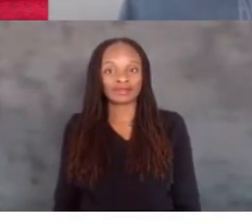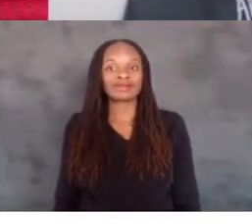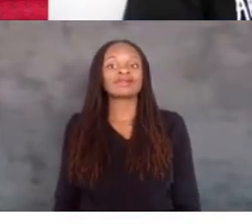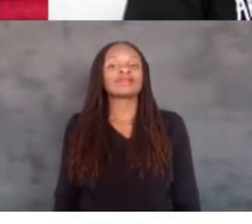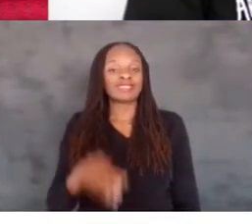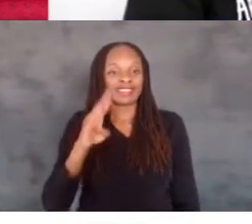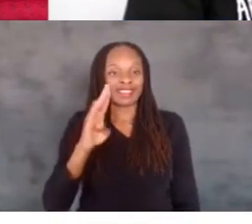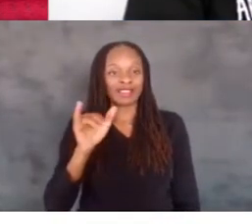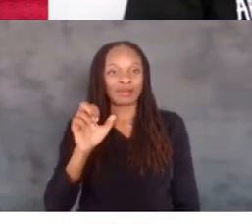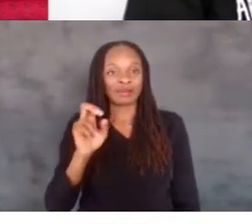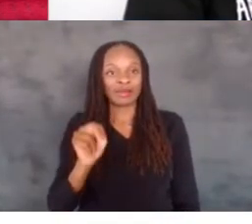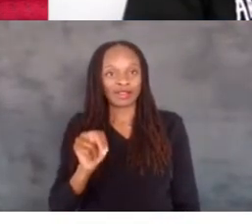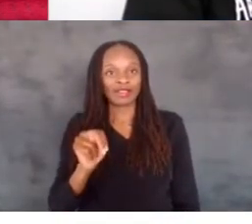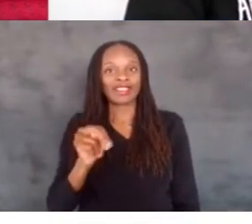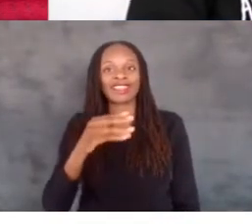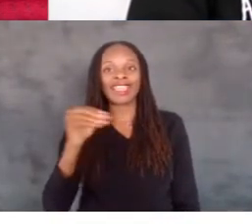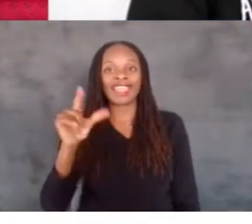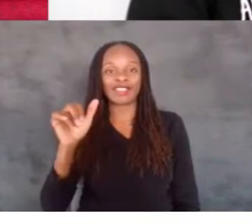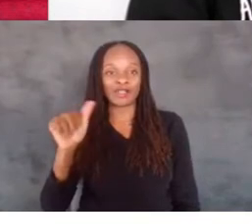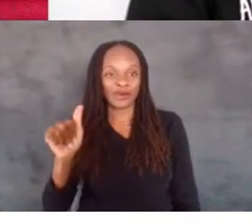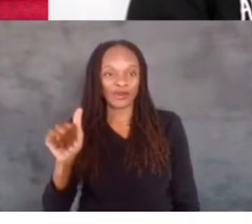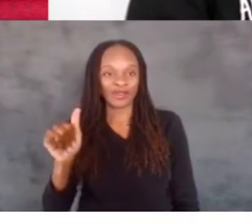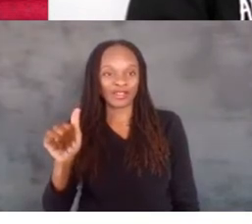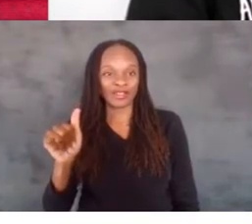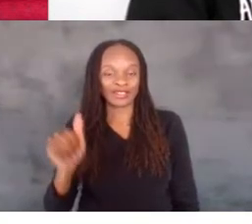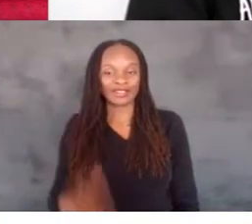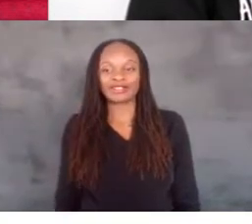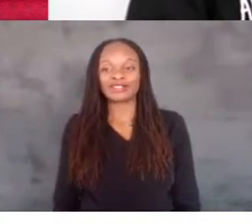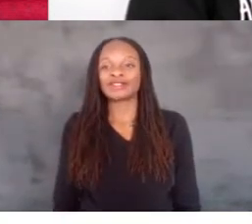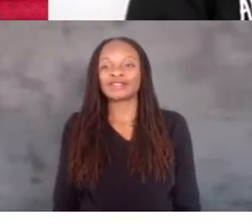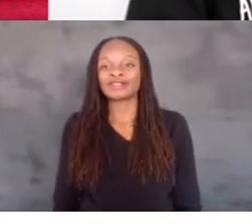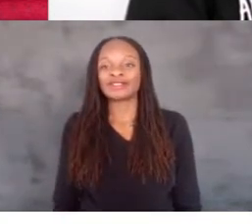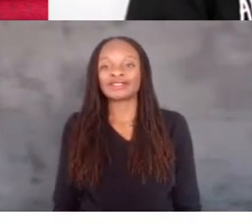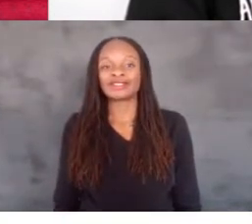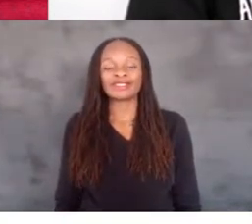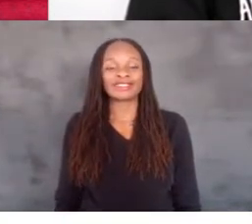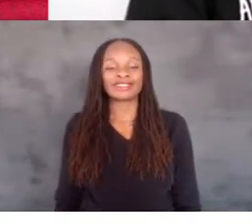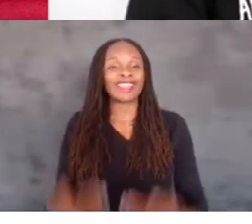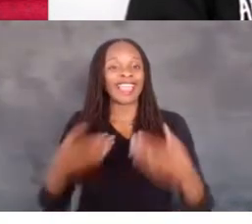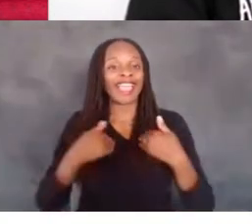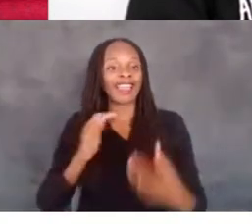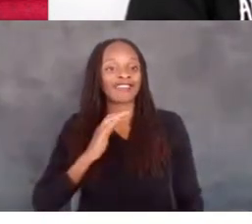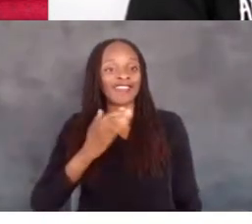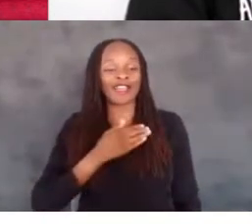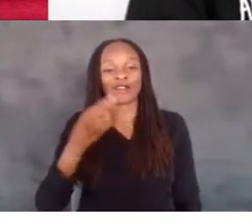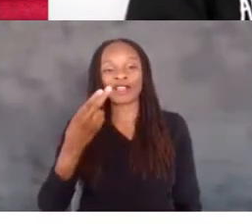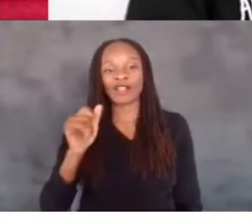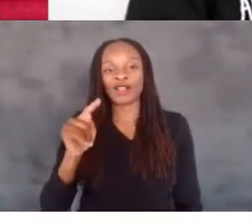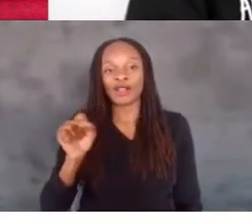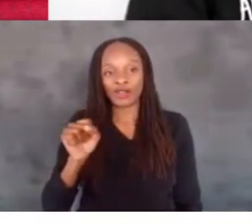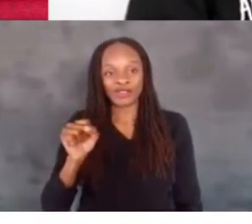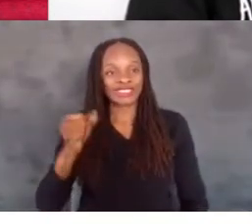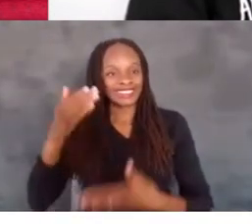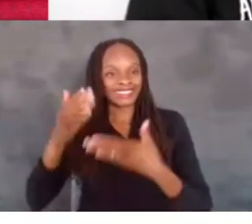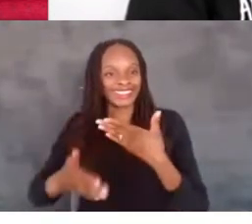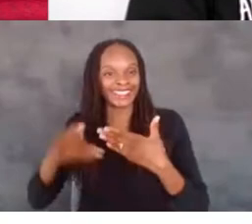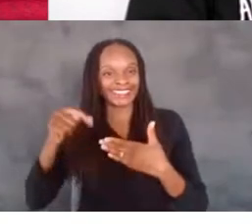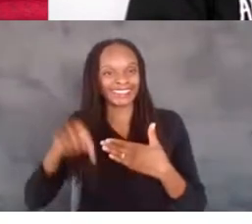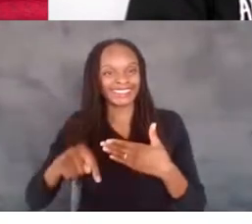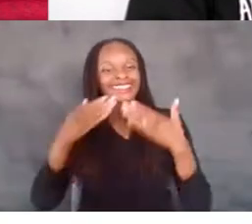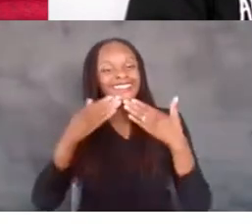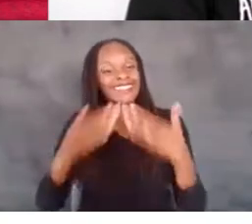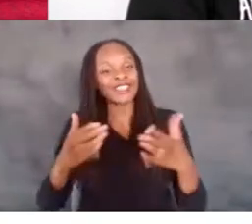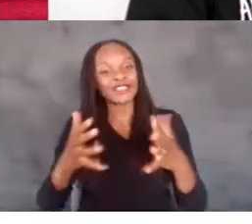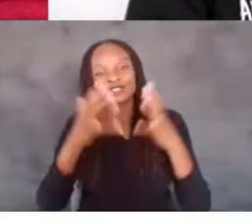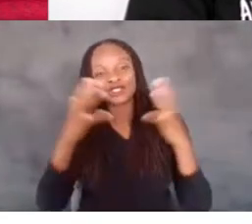Okay. So, we have our esteemed host to close this out. So, again, thank you so